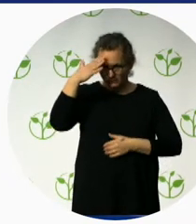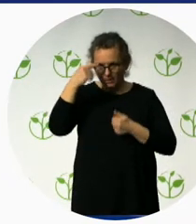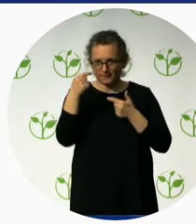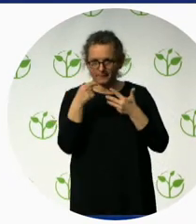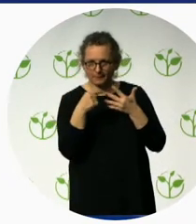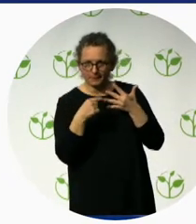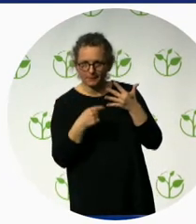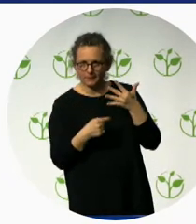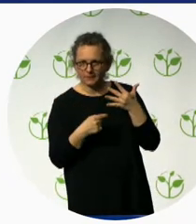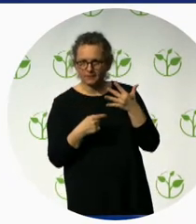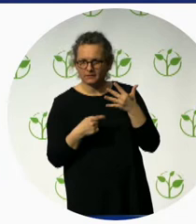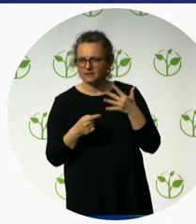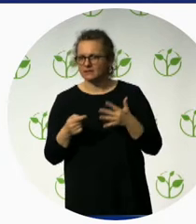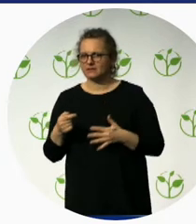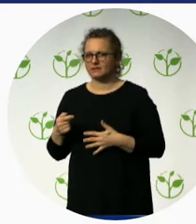technology.